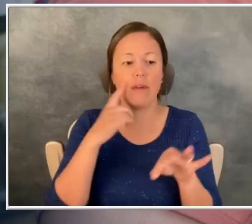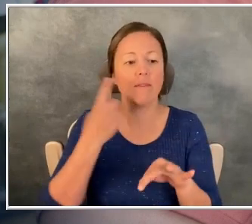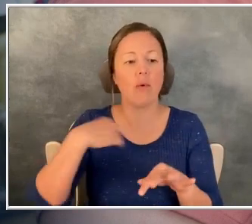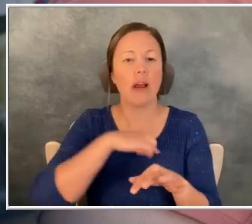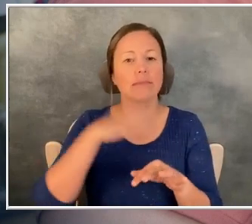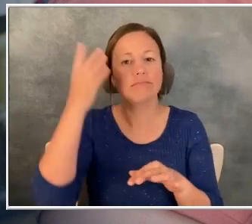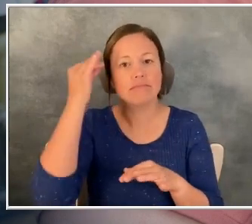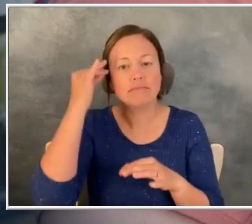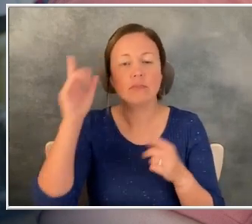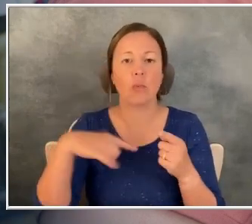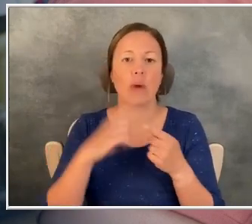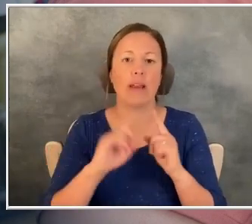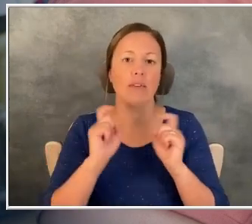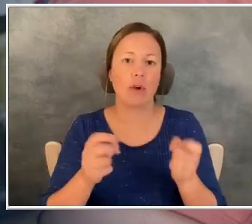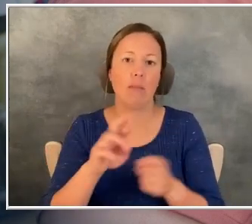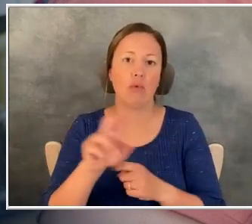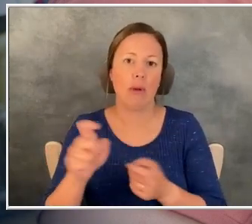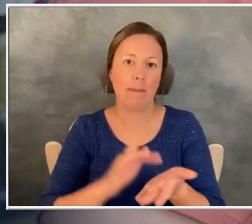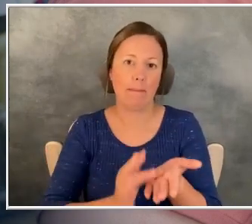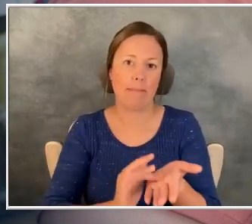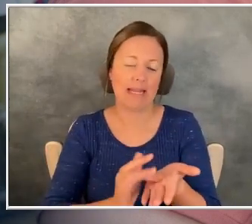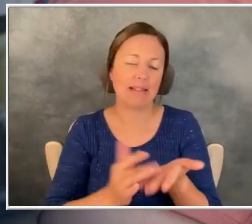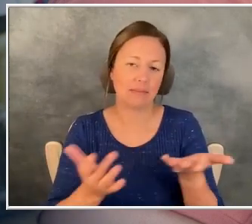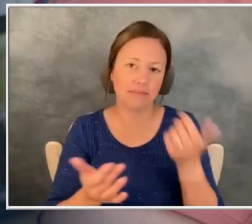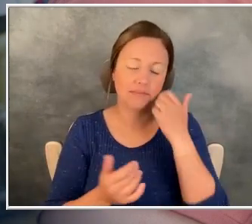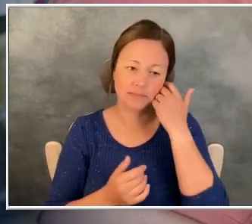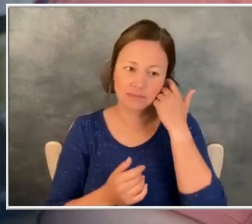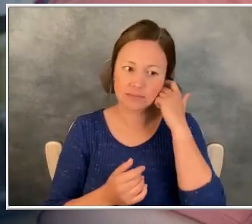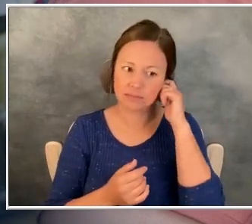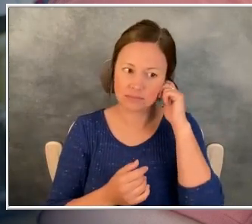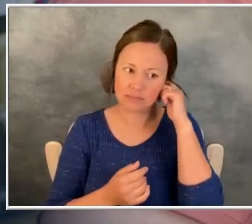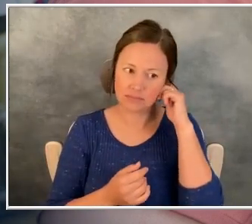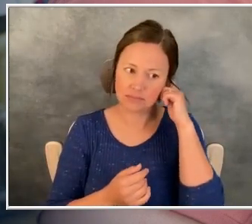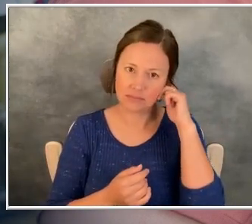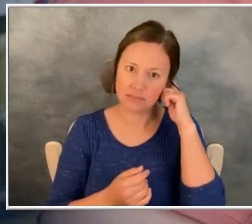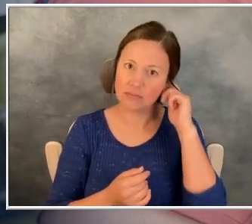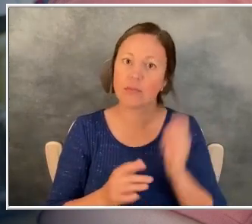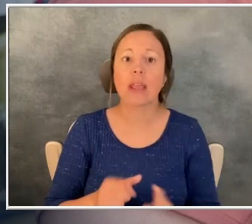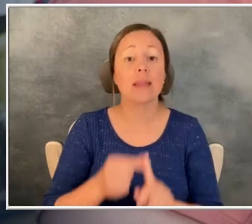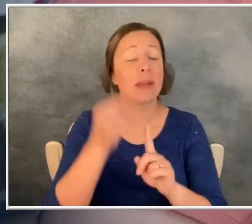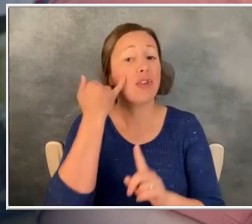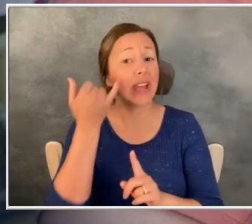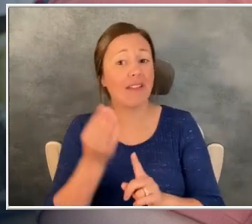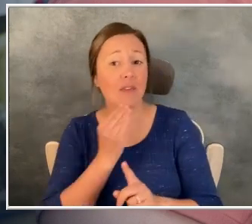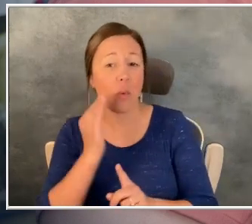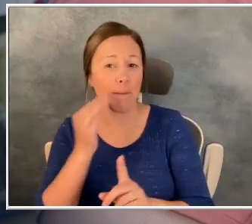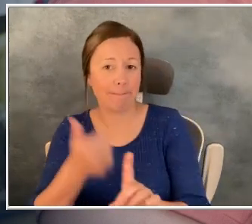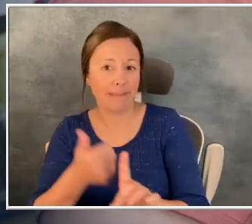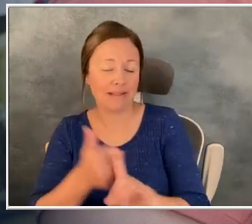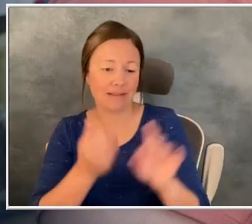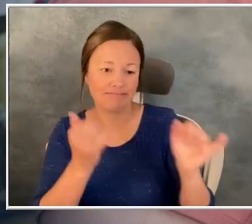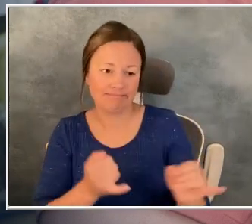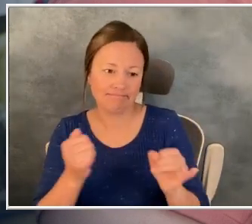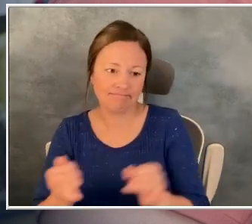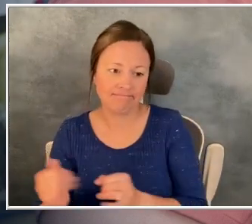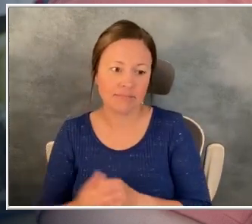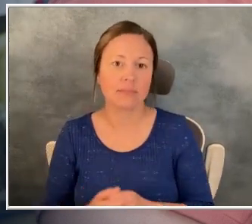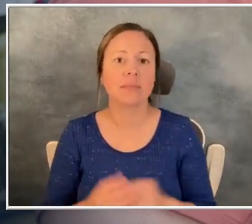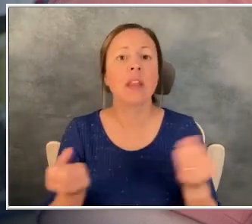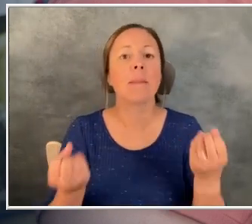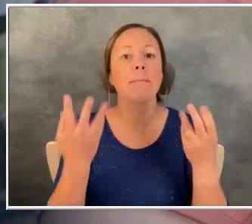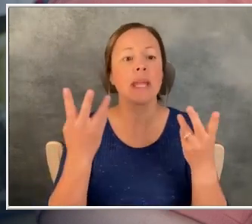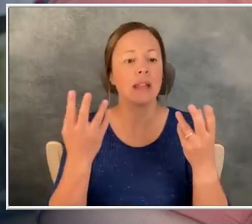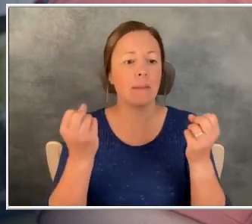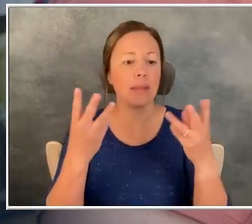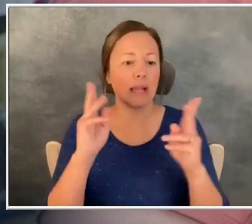when prescribing medications to our patients, especially when they're taking those medications at home. A lot of our patients think, oh, it's a